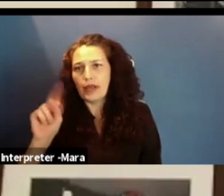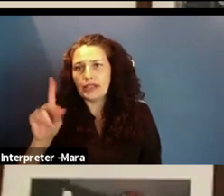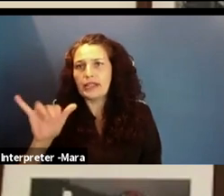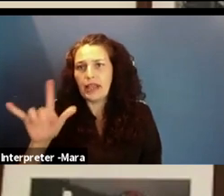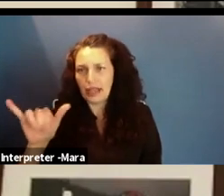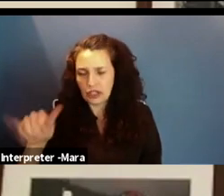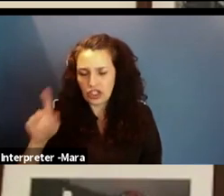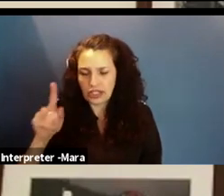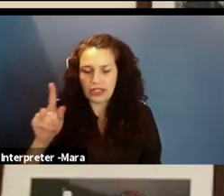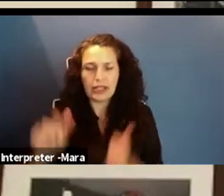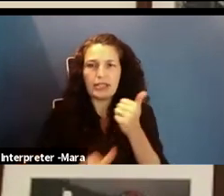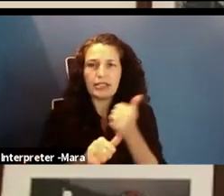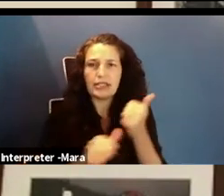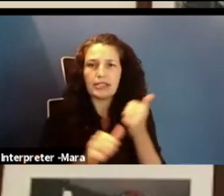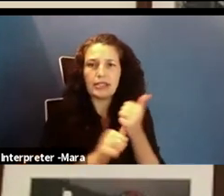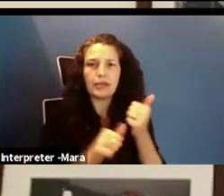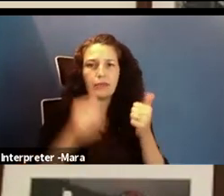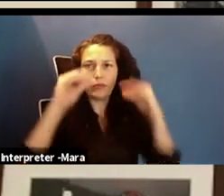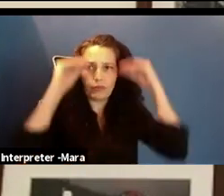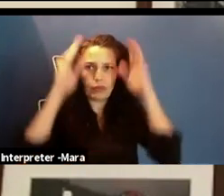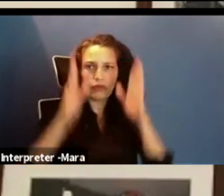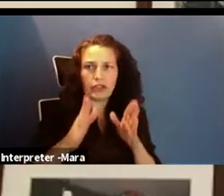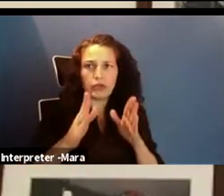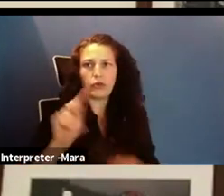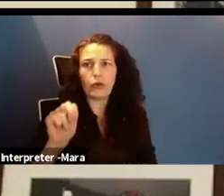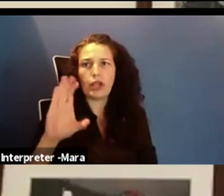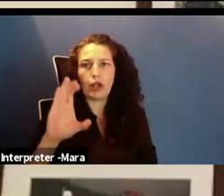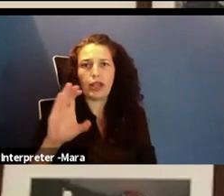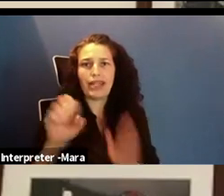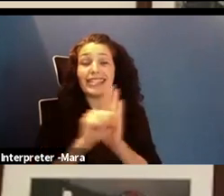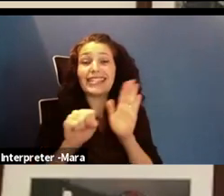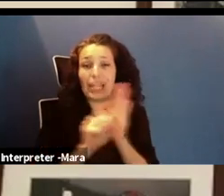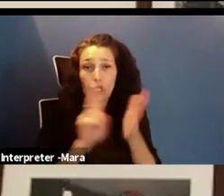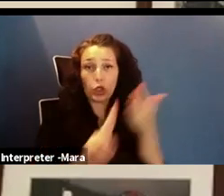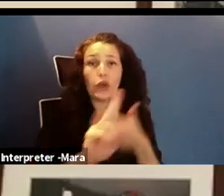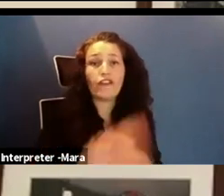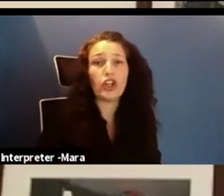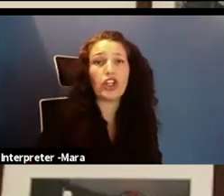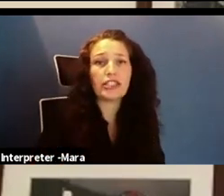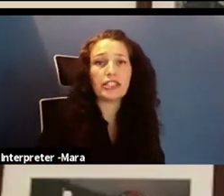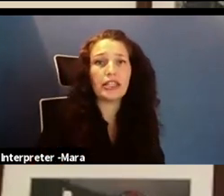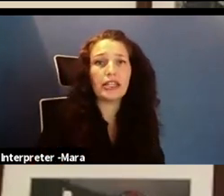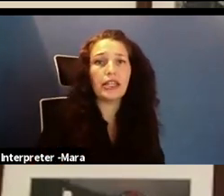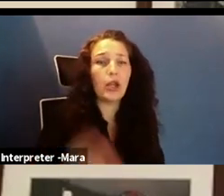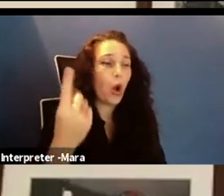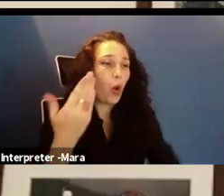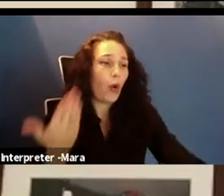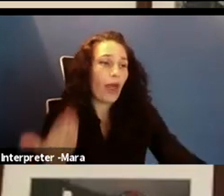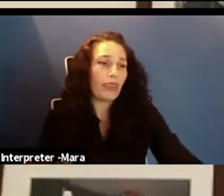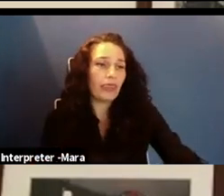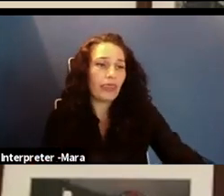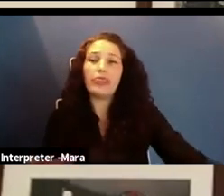Systems for North Carolina State University. One thing that I pulled from her bio that I thought was